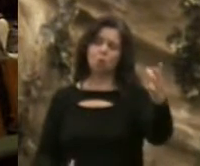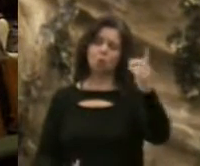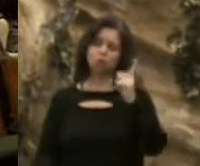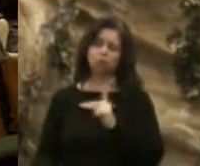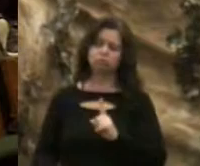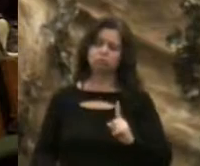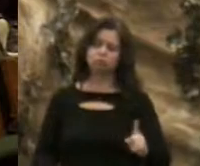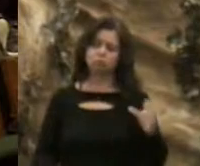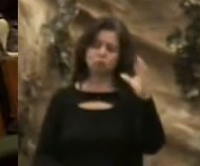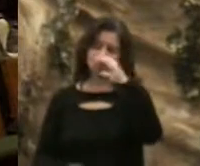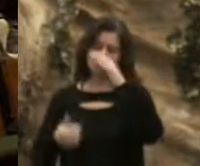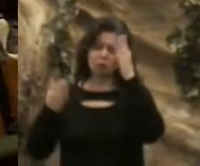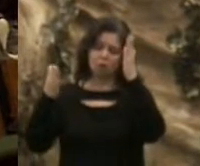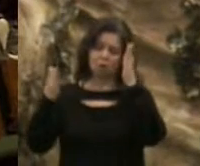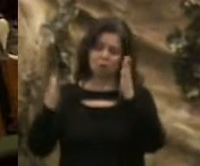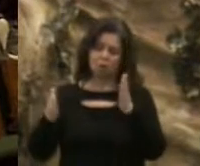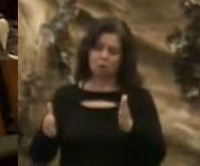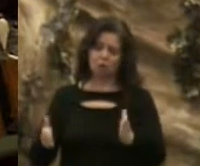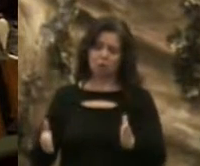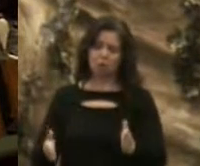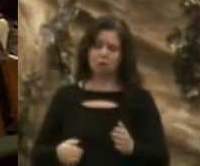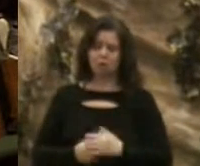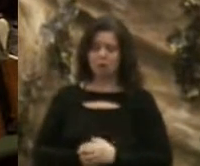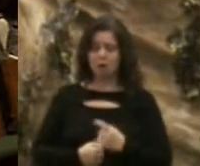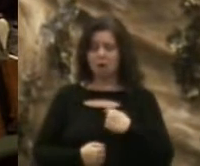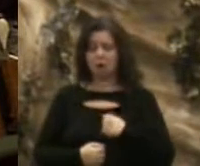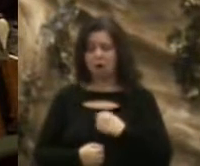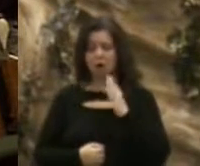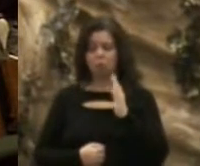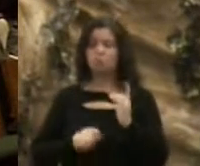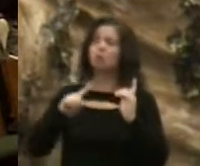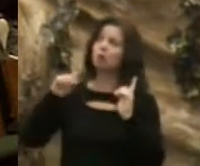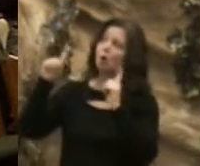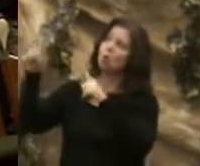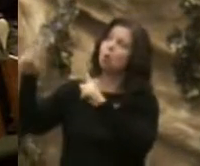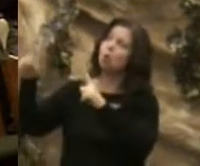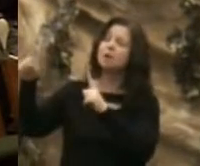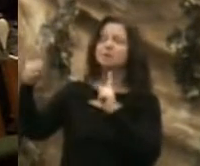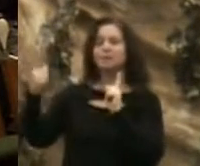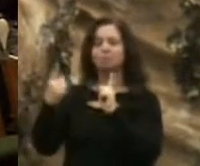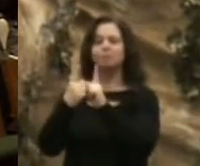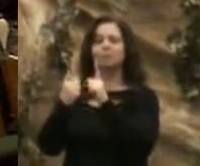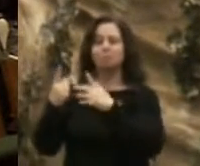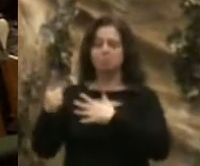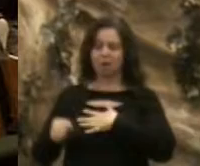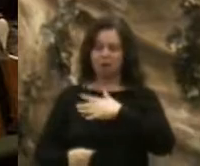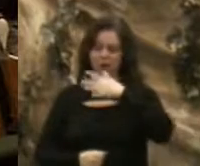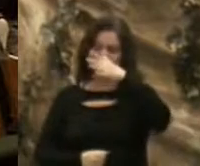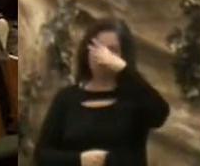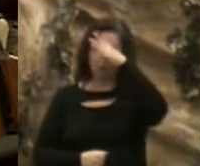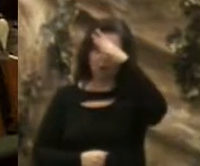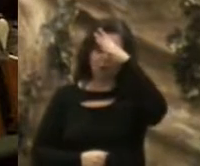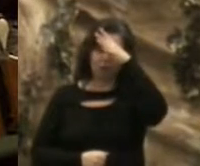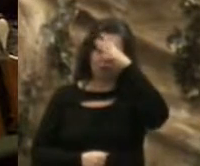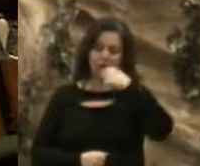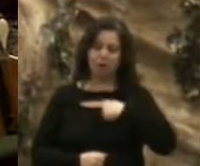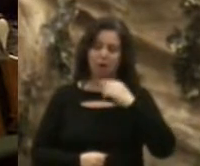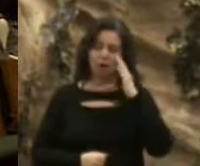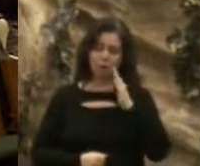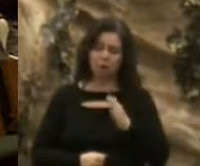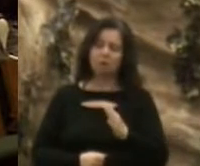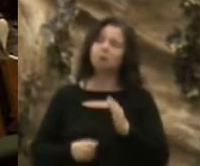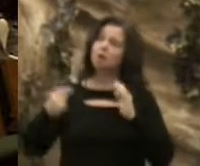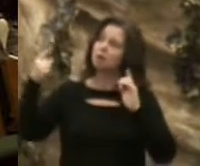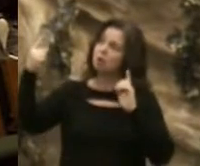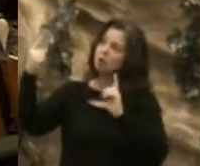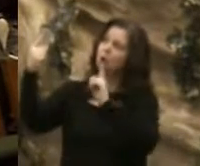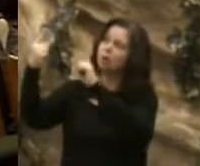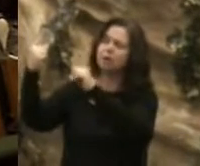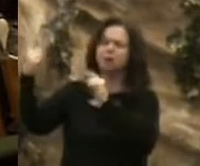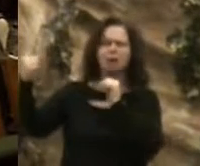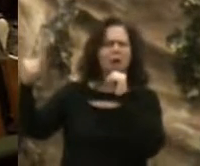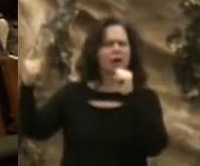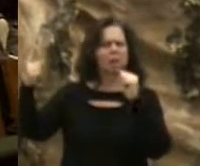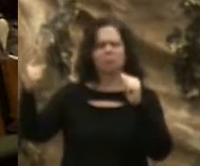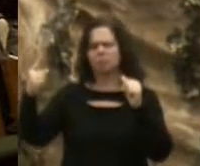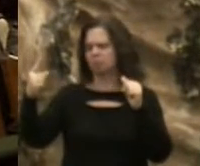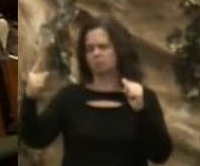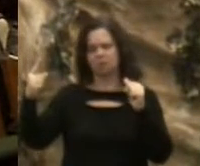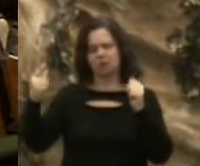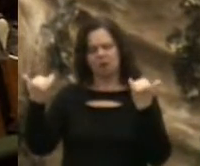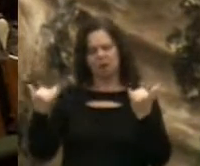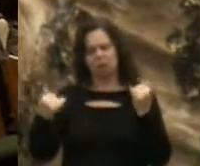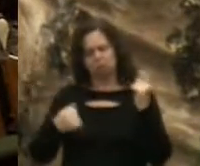-way